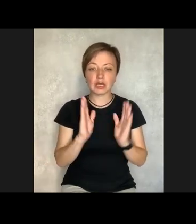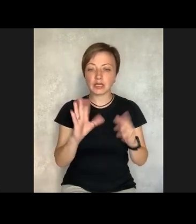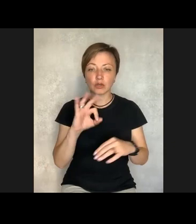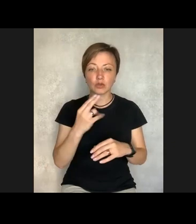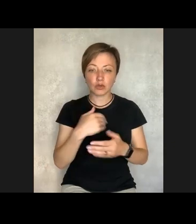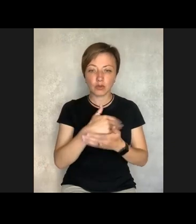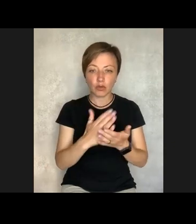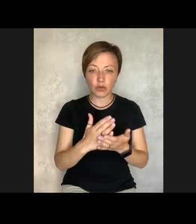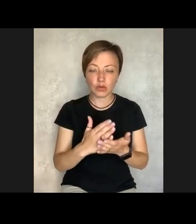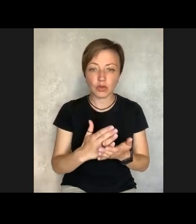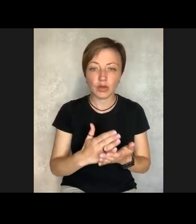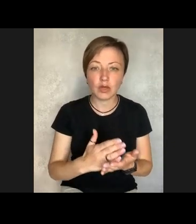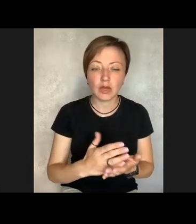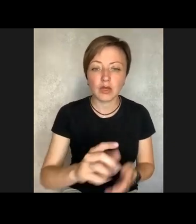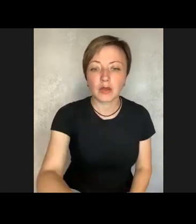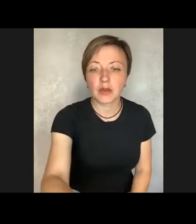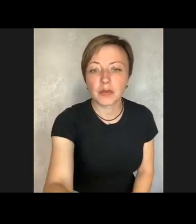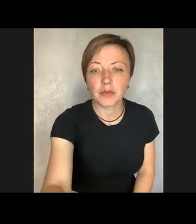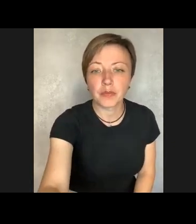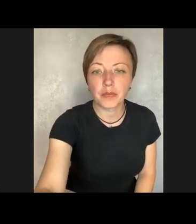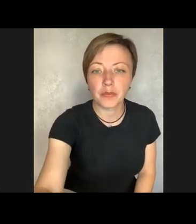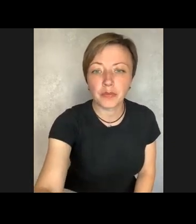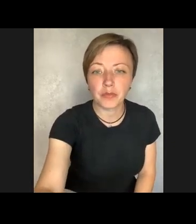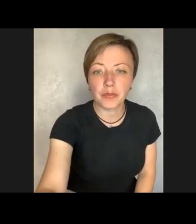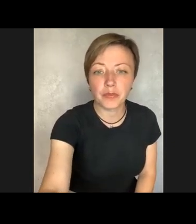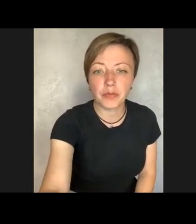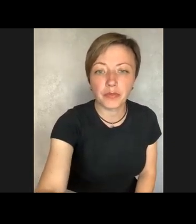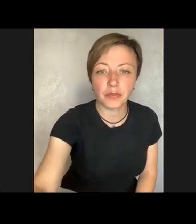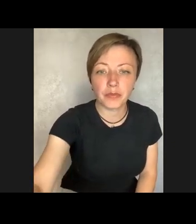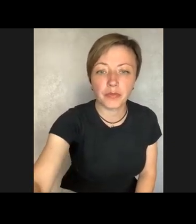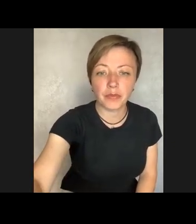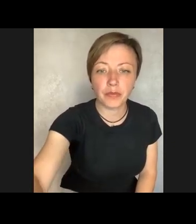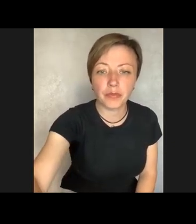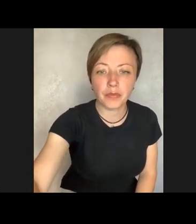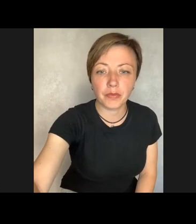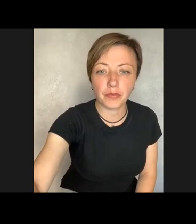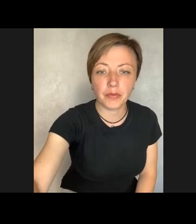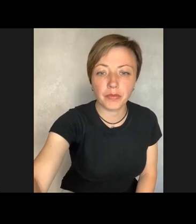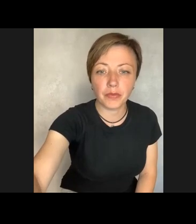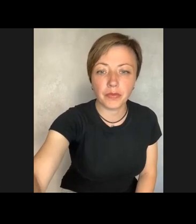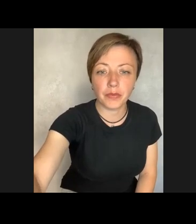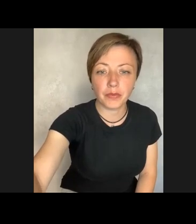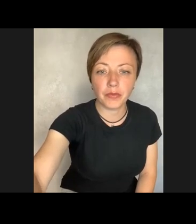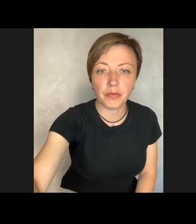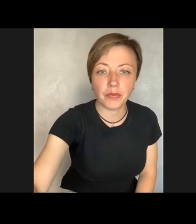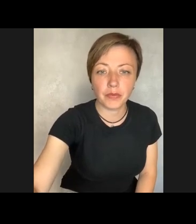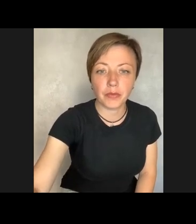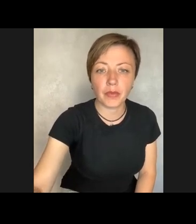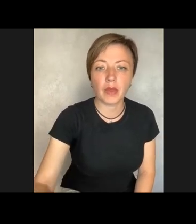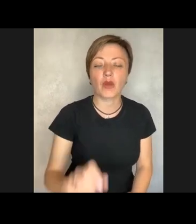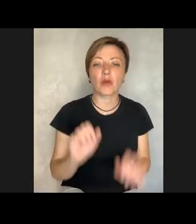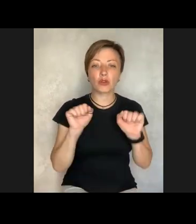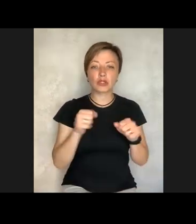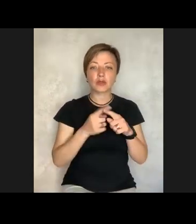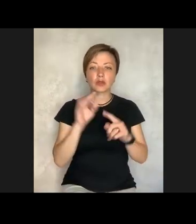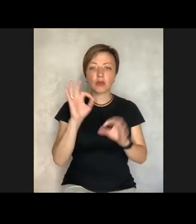the social services provider in the city of Lviv. Not only social services, but the bonus is that